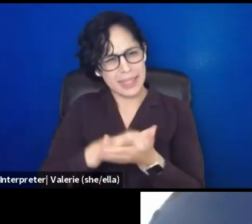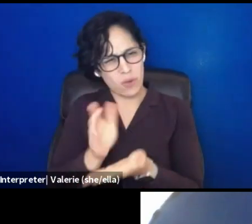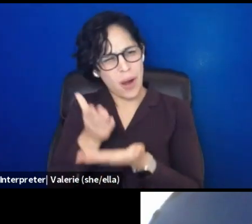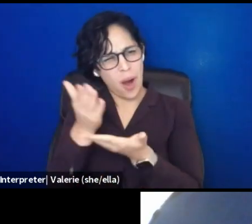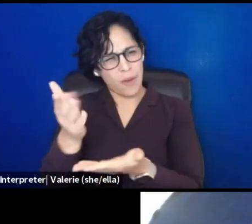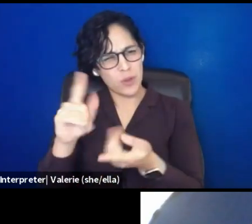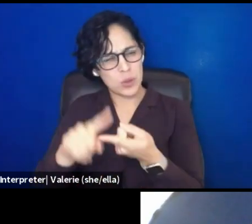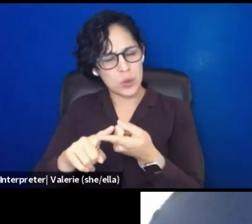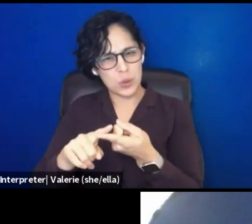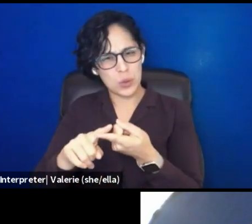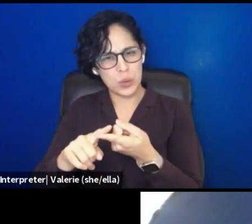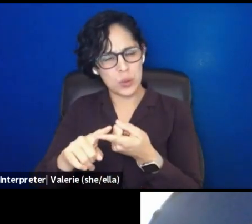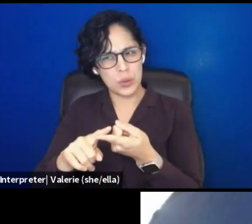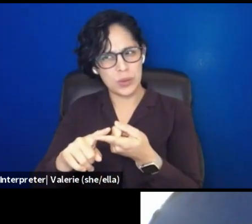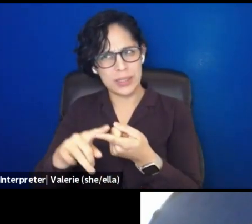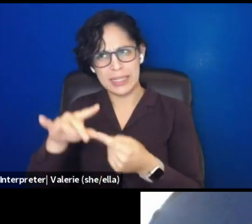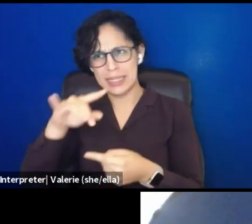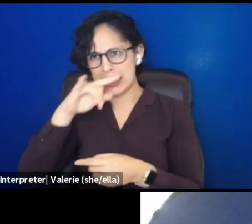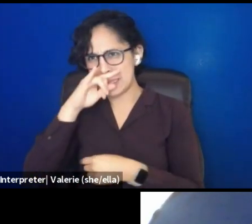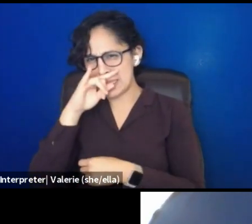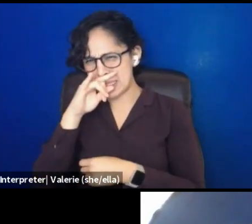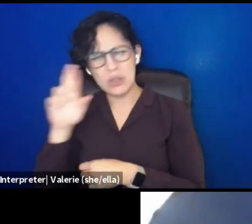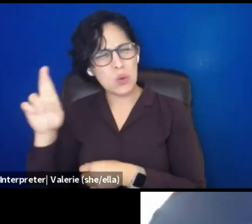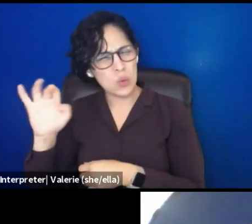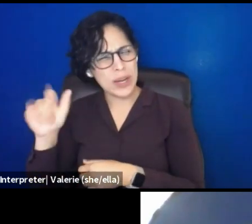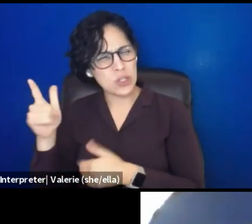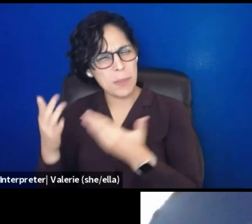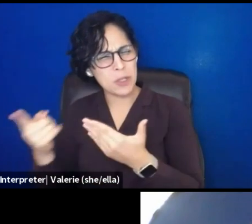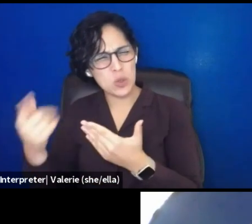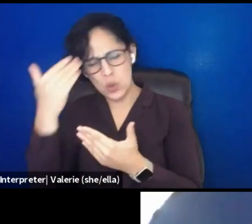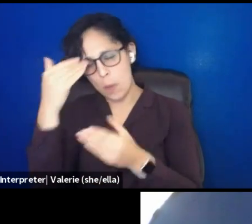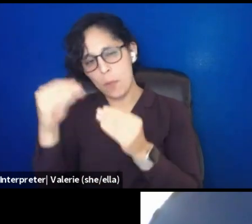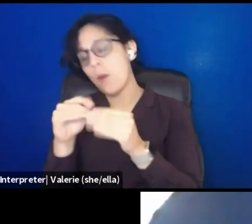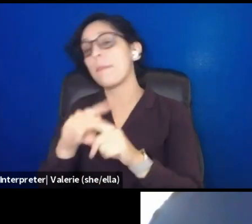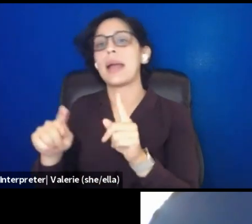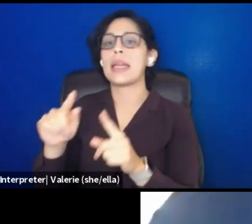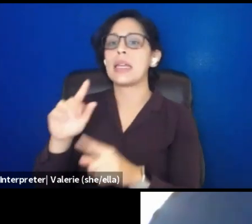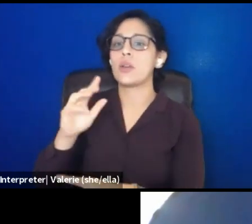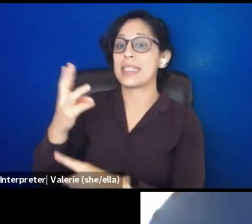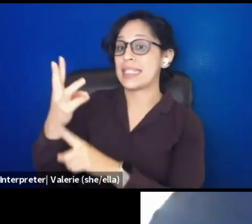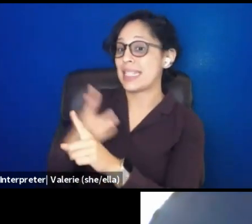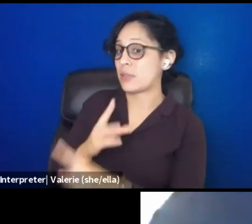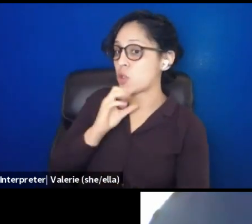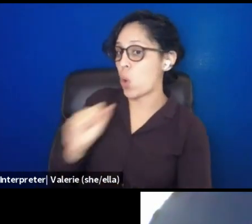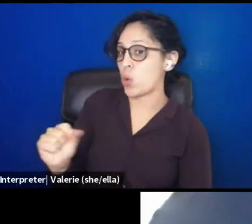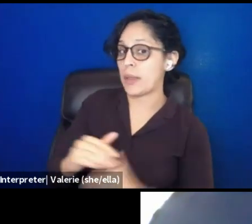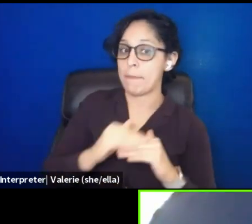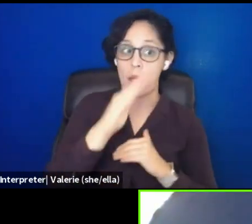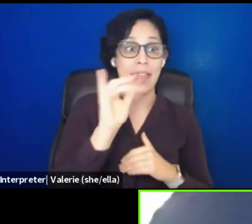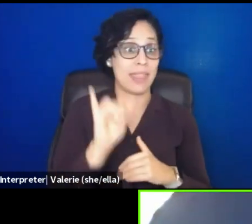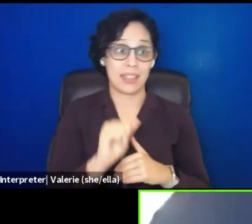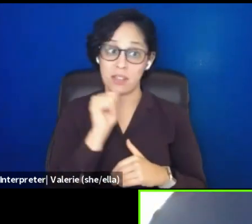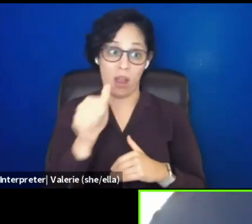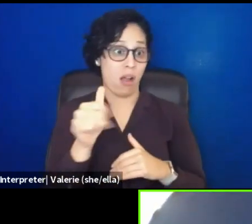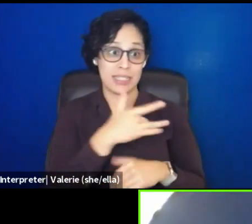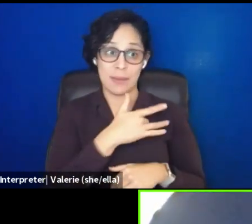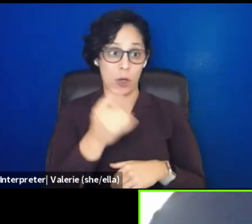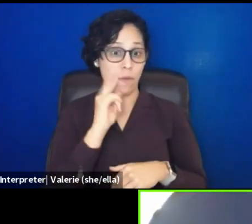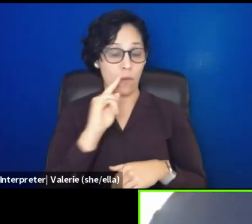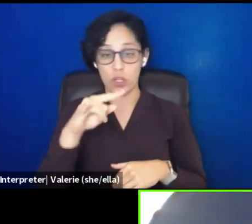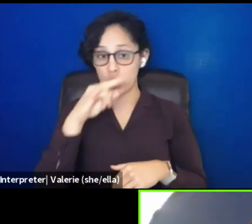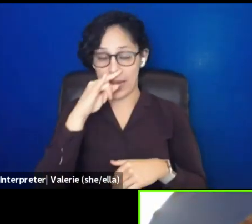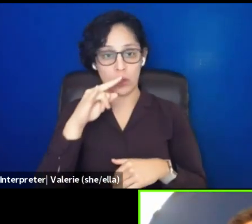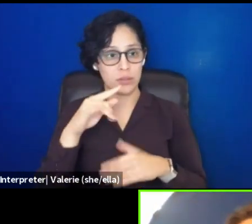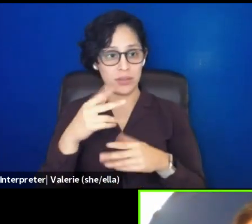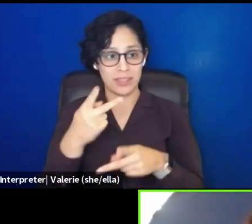to kids six months, Rachel, might know this more than I do six months plus, which is unusual for a child care. Yeah. Child care matinee. Usually